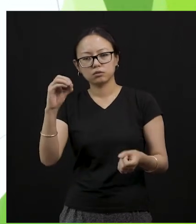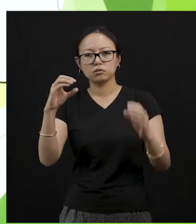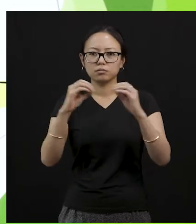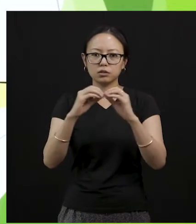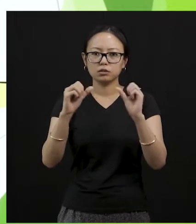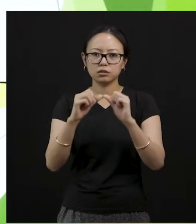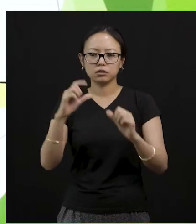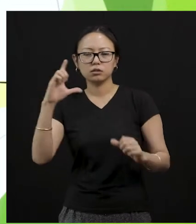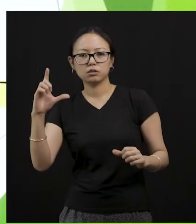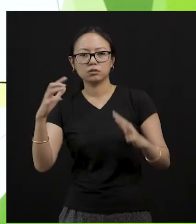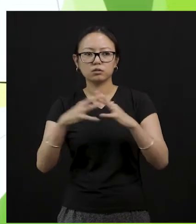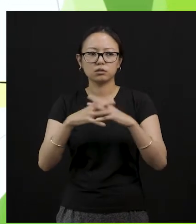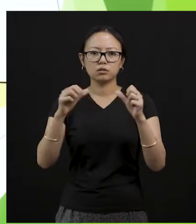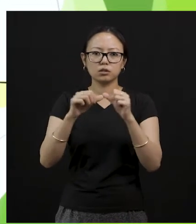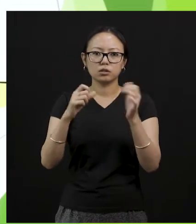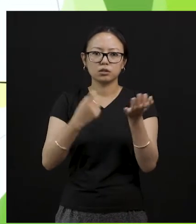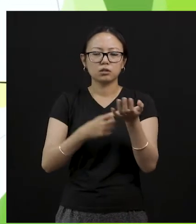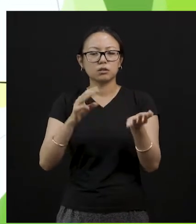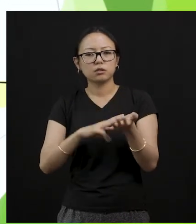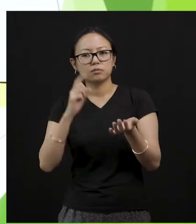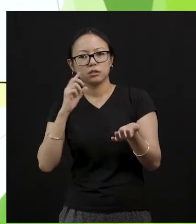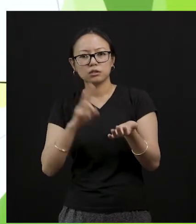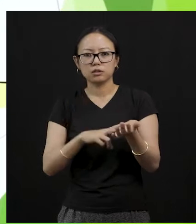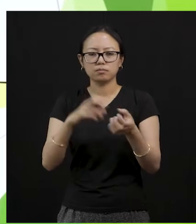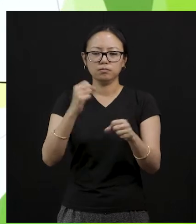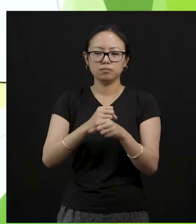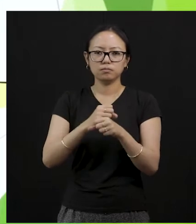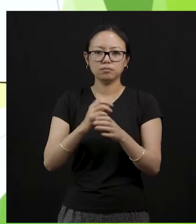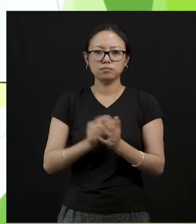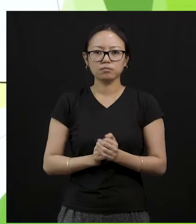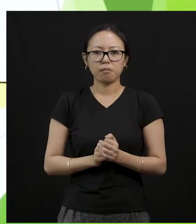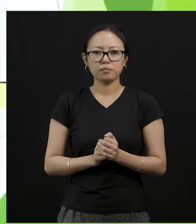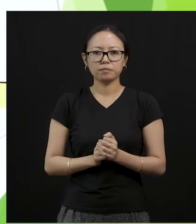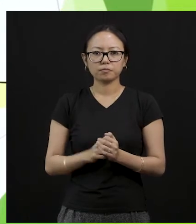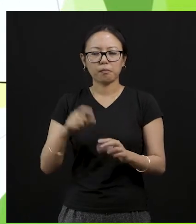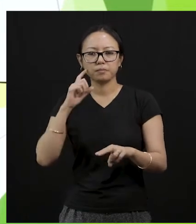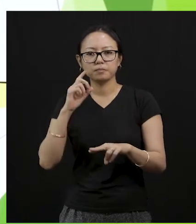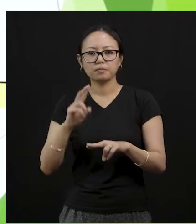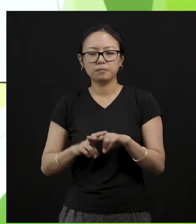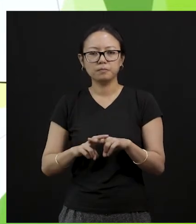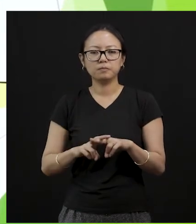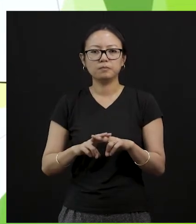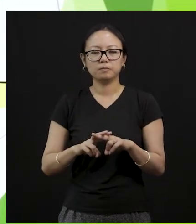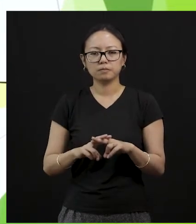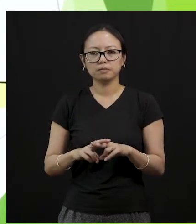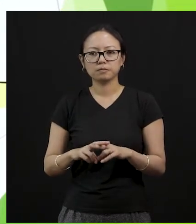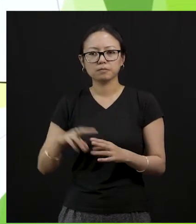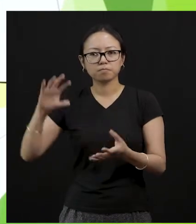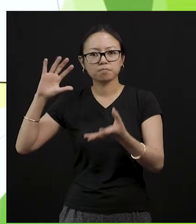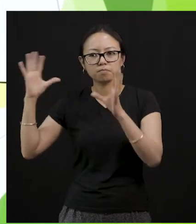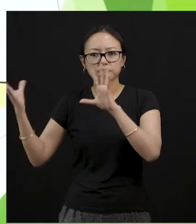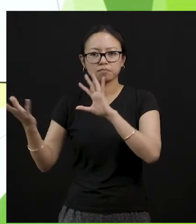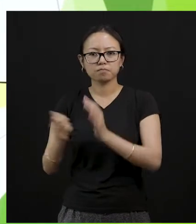happen? See we will not be able to bear the heat. Look at this little boy. He